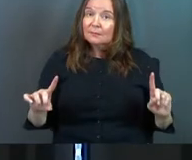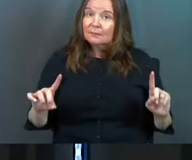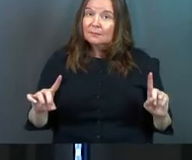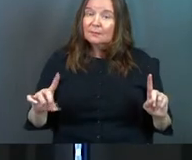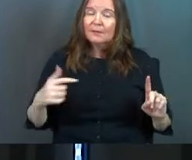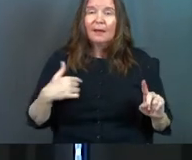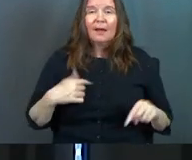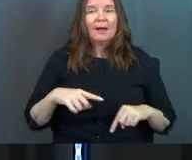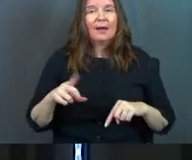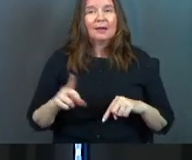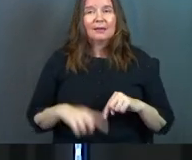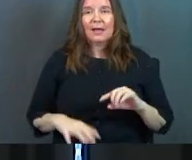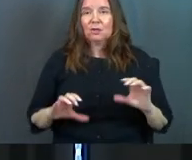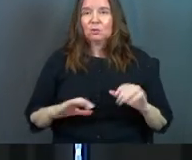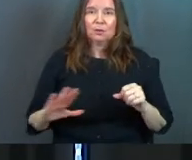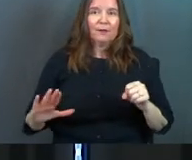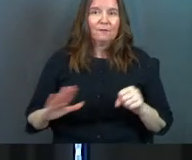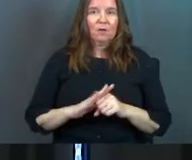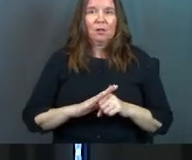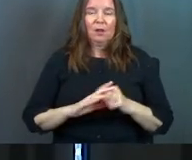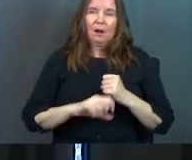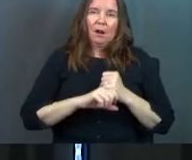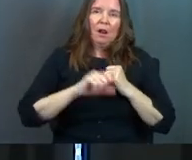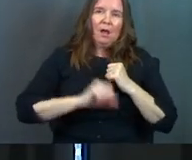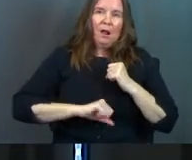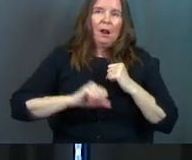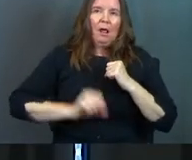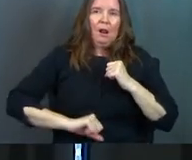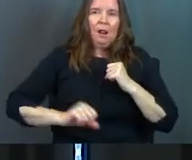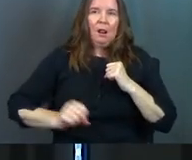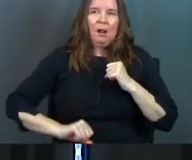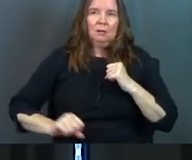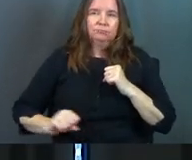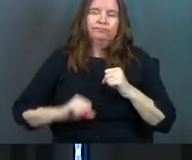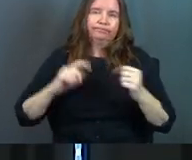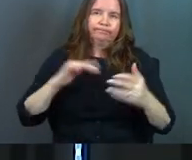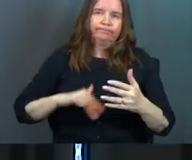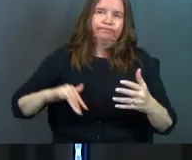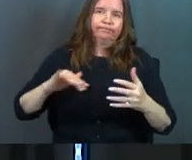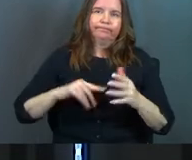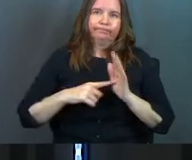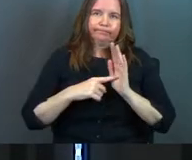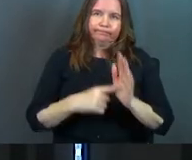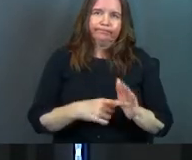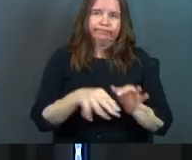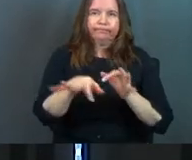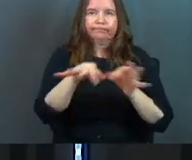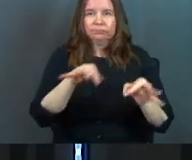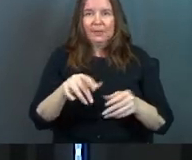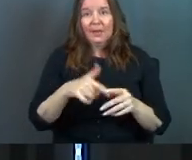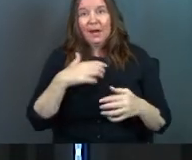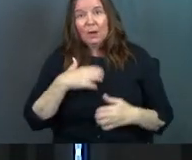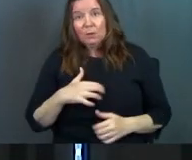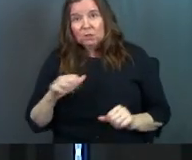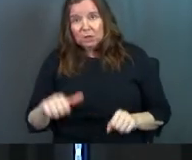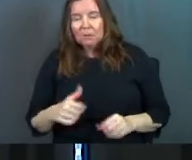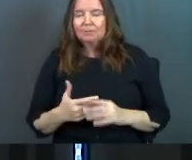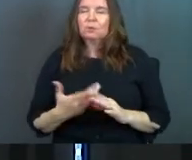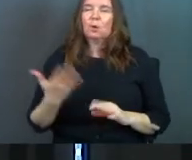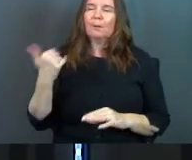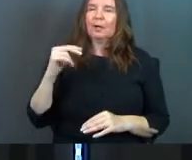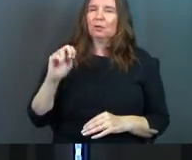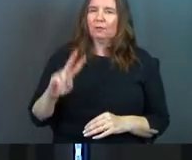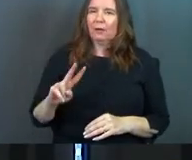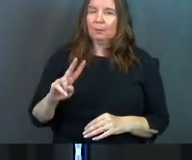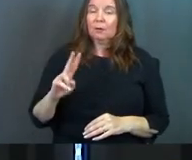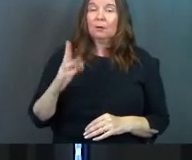But I can't do the fully exhaustive Bible study class sometimes that I wish I could. So back in November, why am I